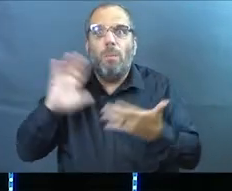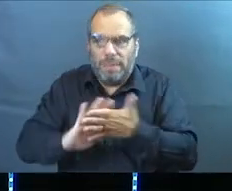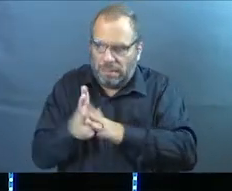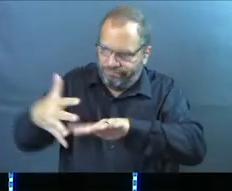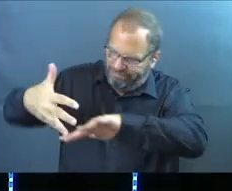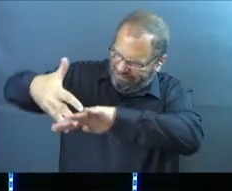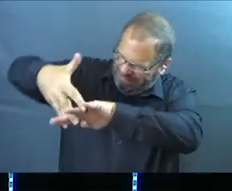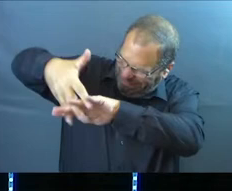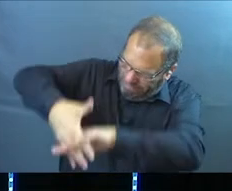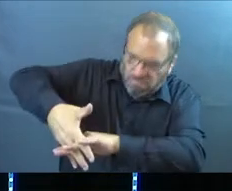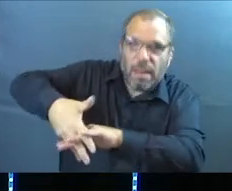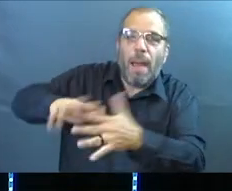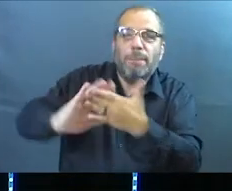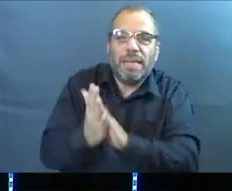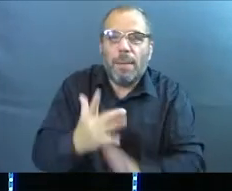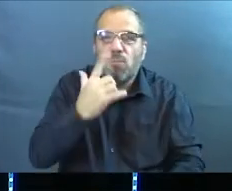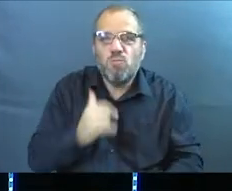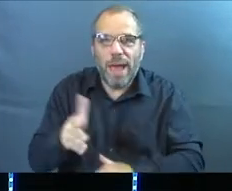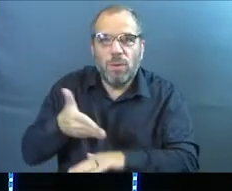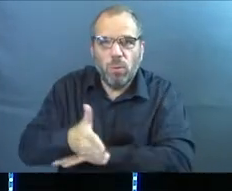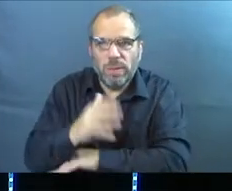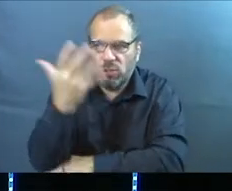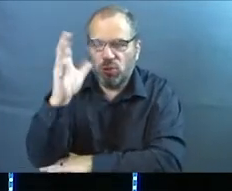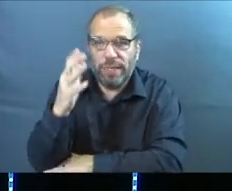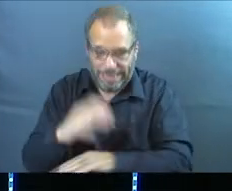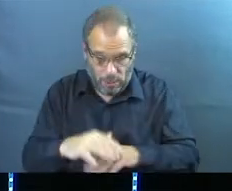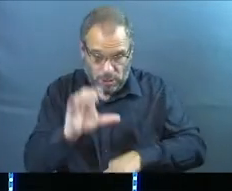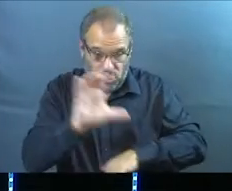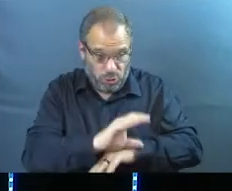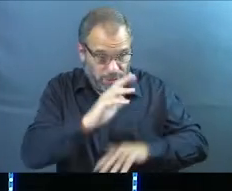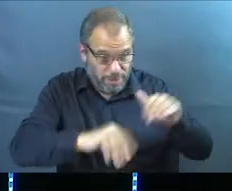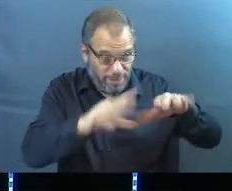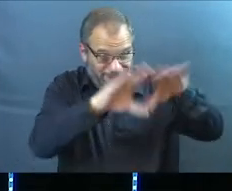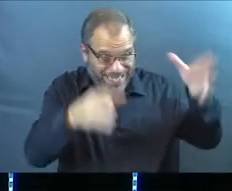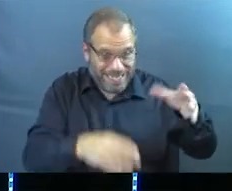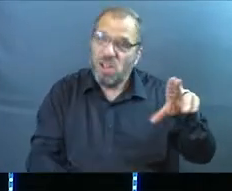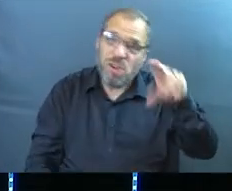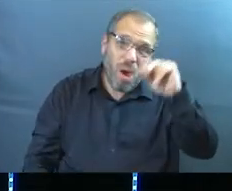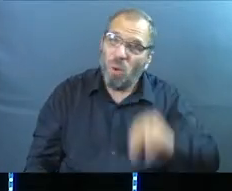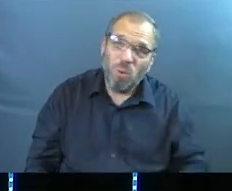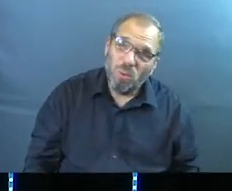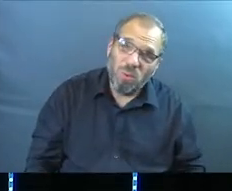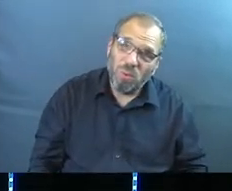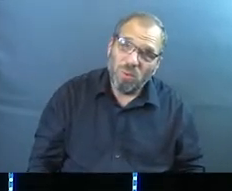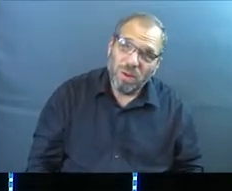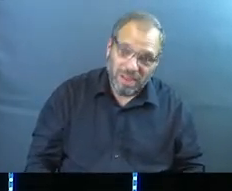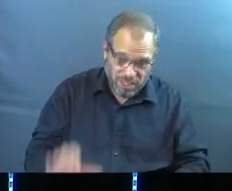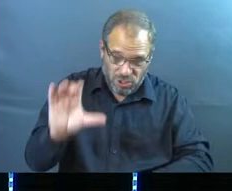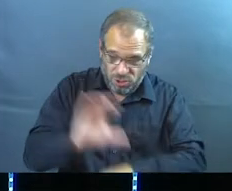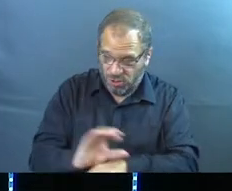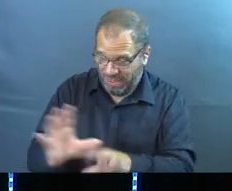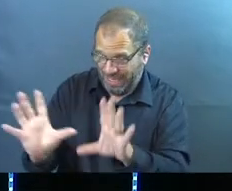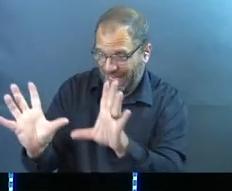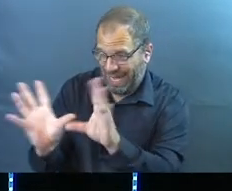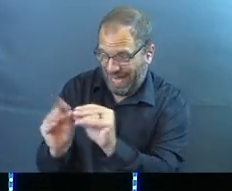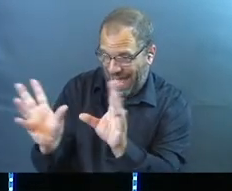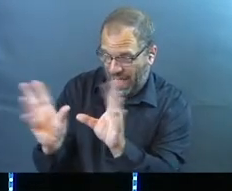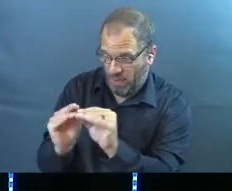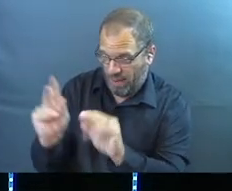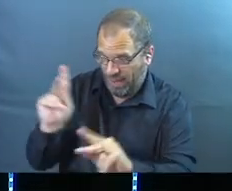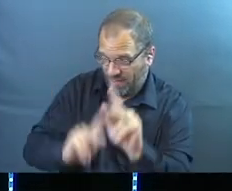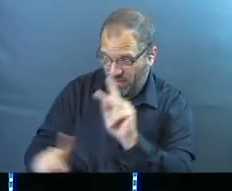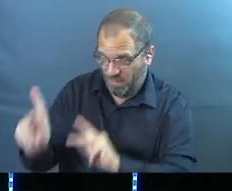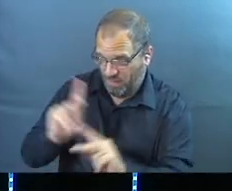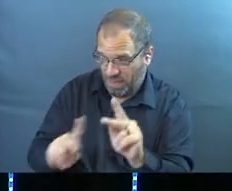planted. Be a redwood. Next, is church a building? No. Church is a gathering of Jesus'